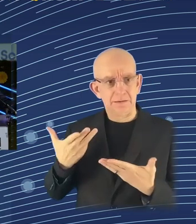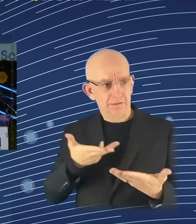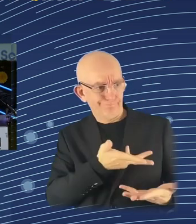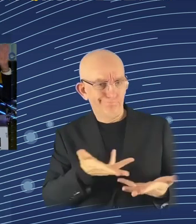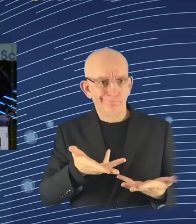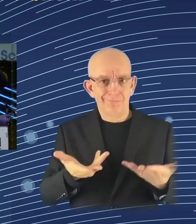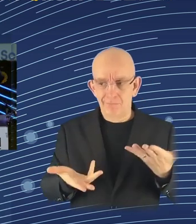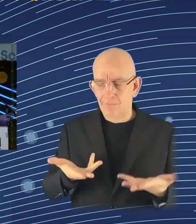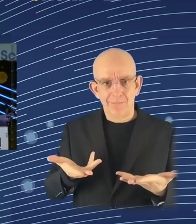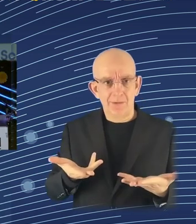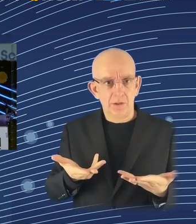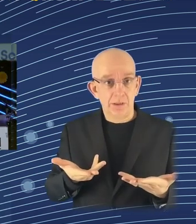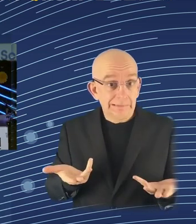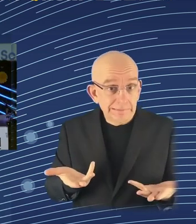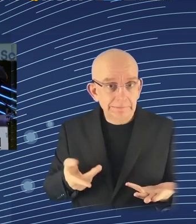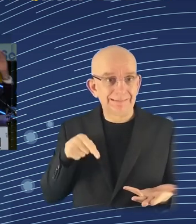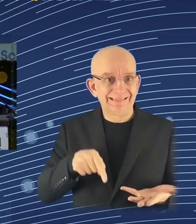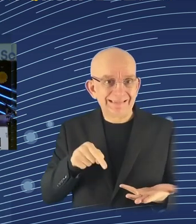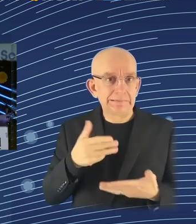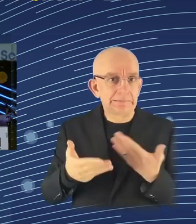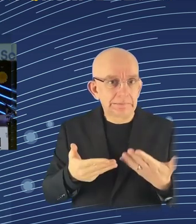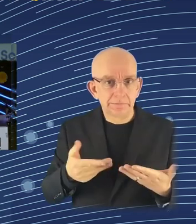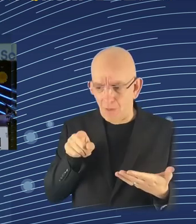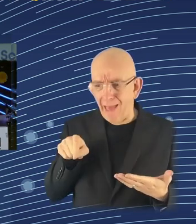here and Oxbridge on the other side.